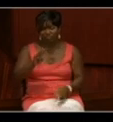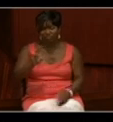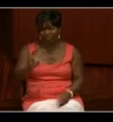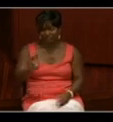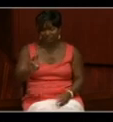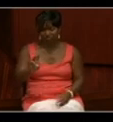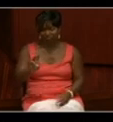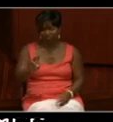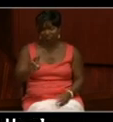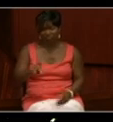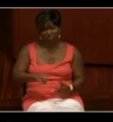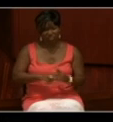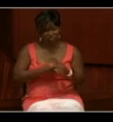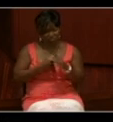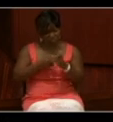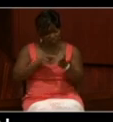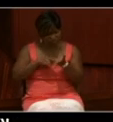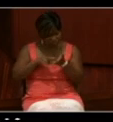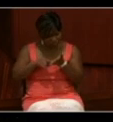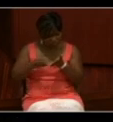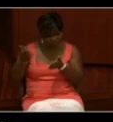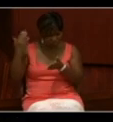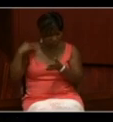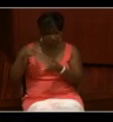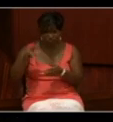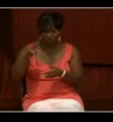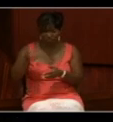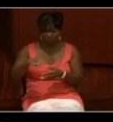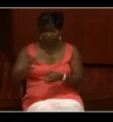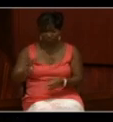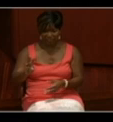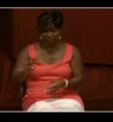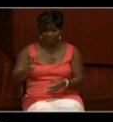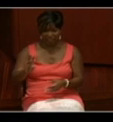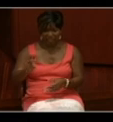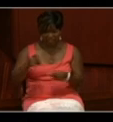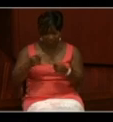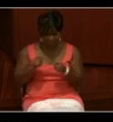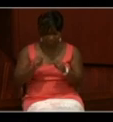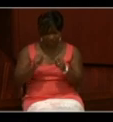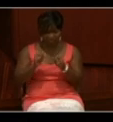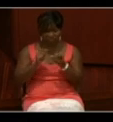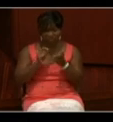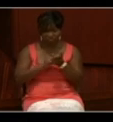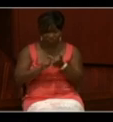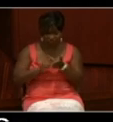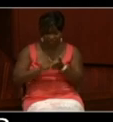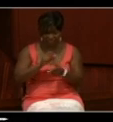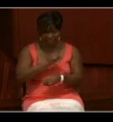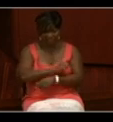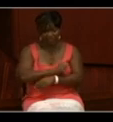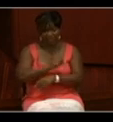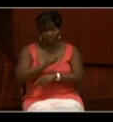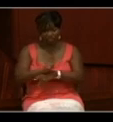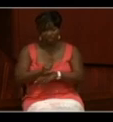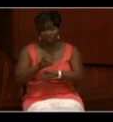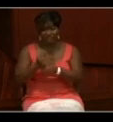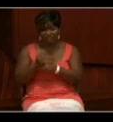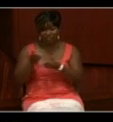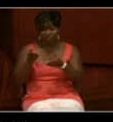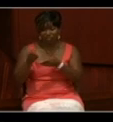Now when I started my research back in 2006, I attempted to write to St. Louis to get a service record.